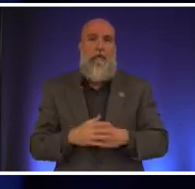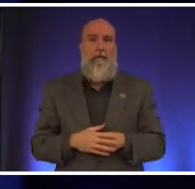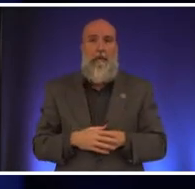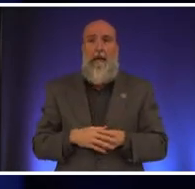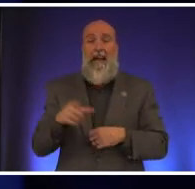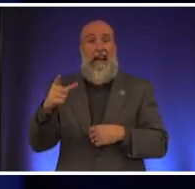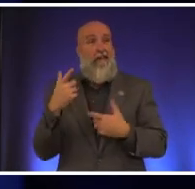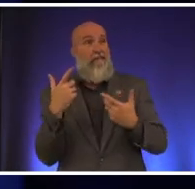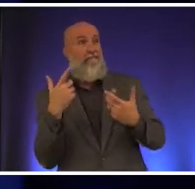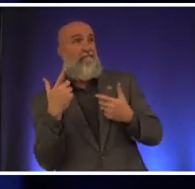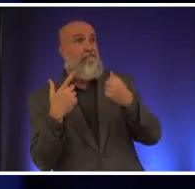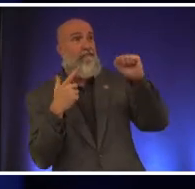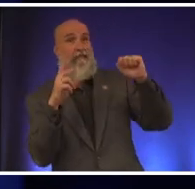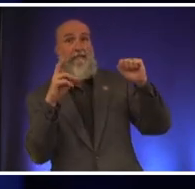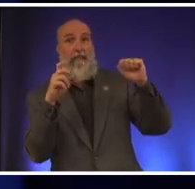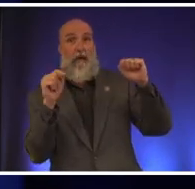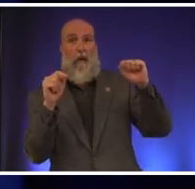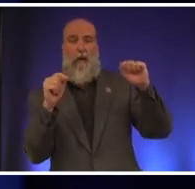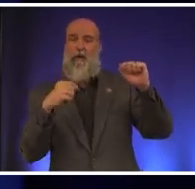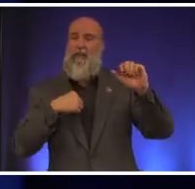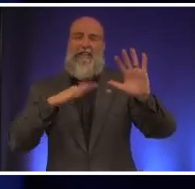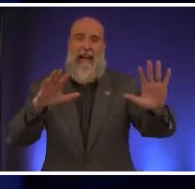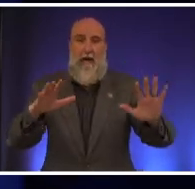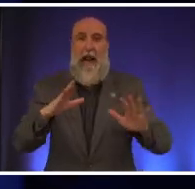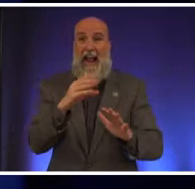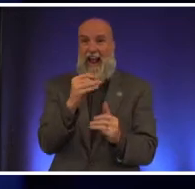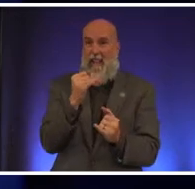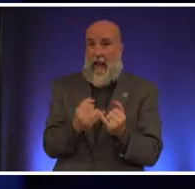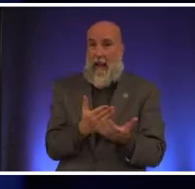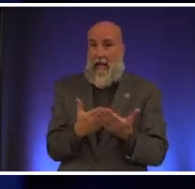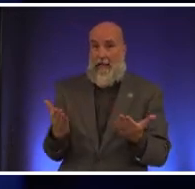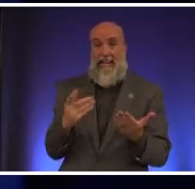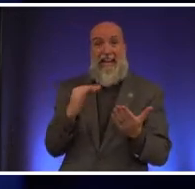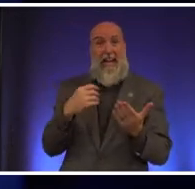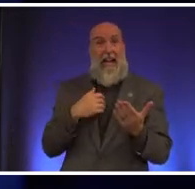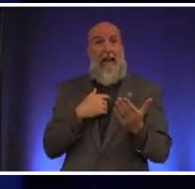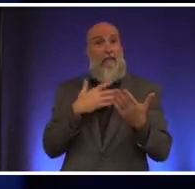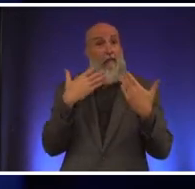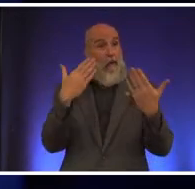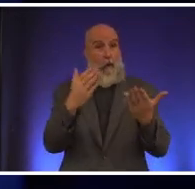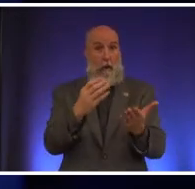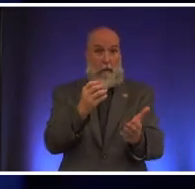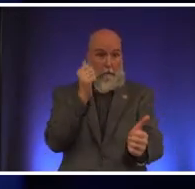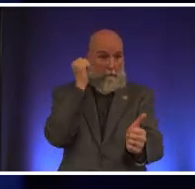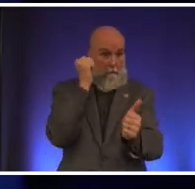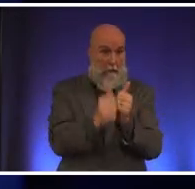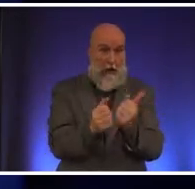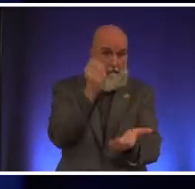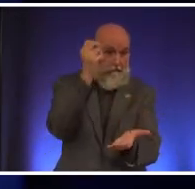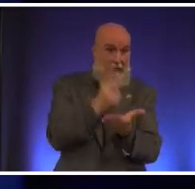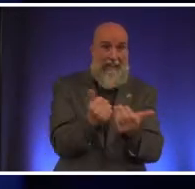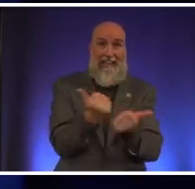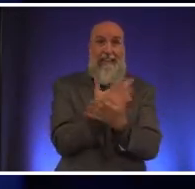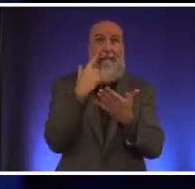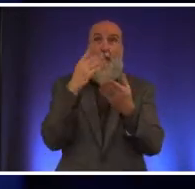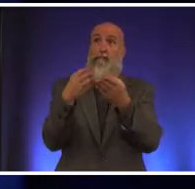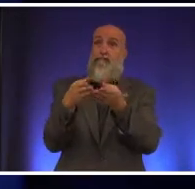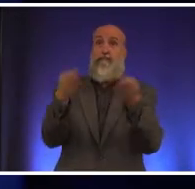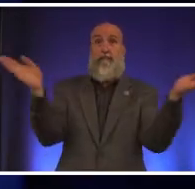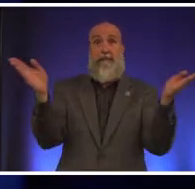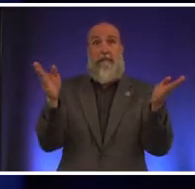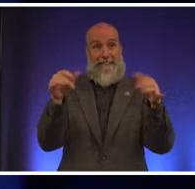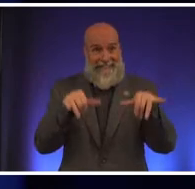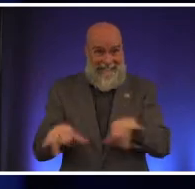in this because we need it everywhere and the last thing i'll say is and if we pass anything that's citywide a change that is